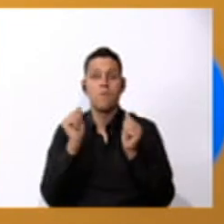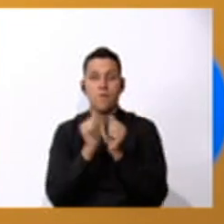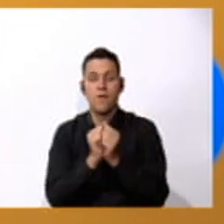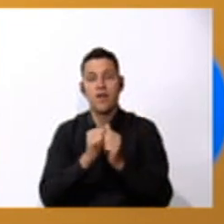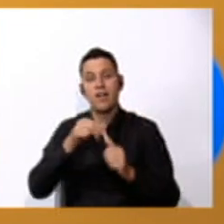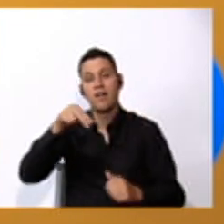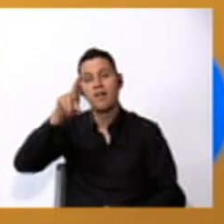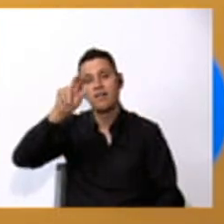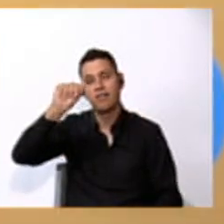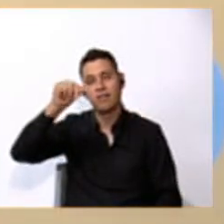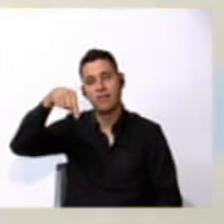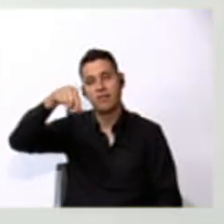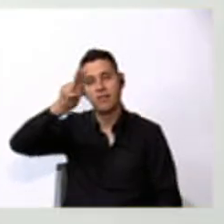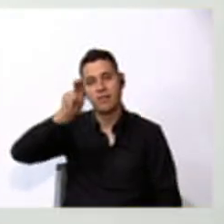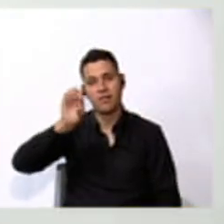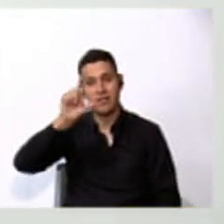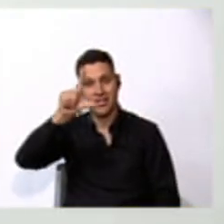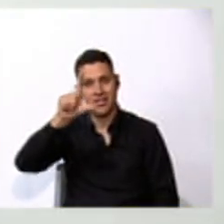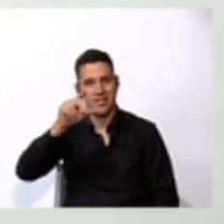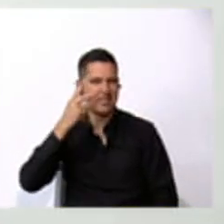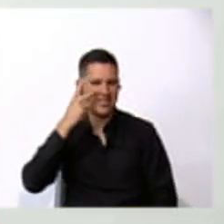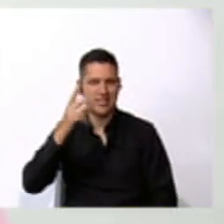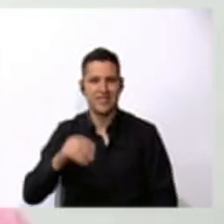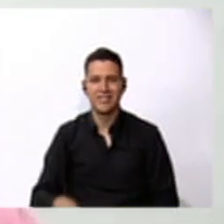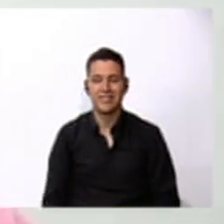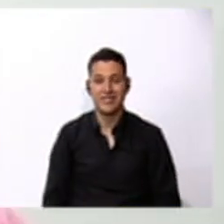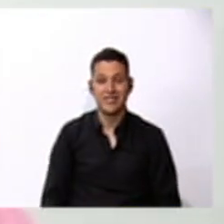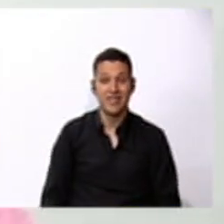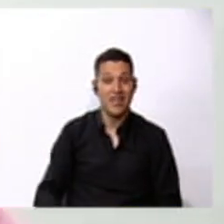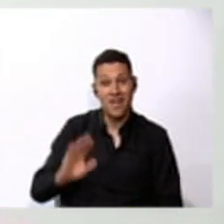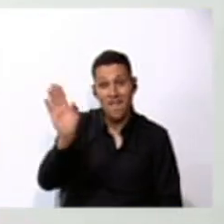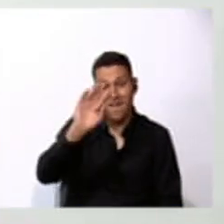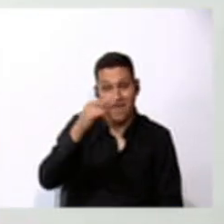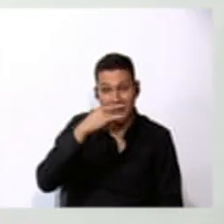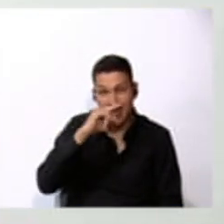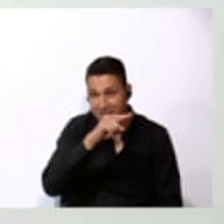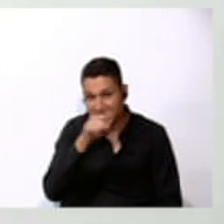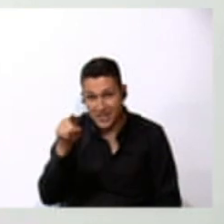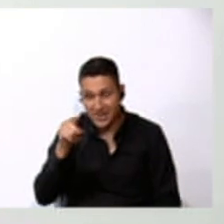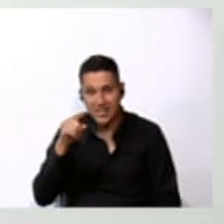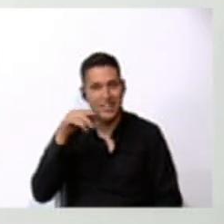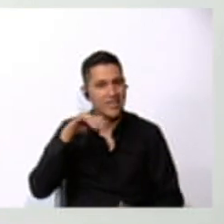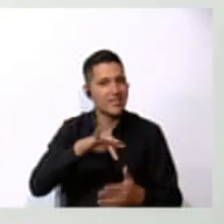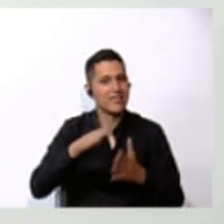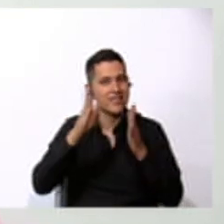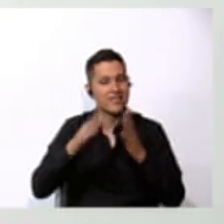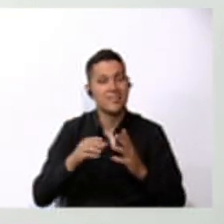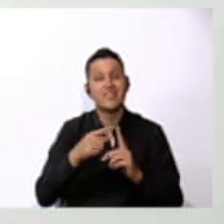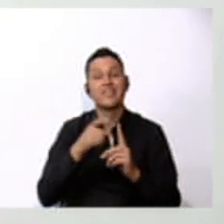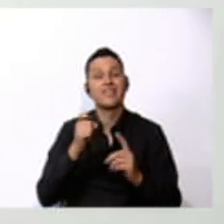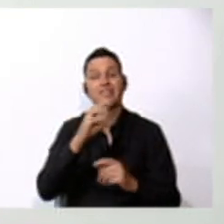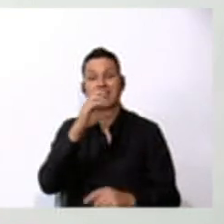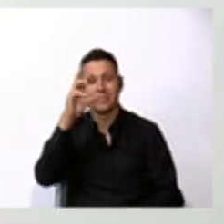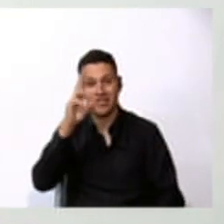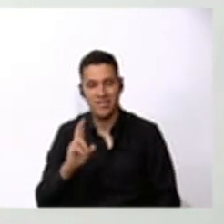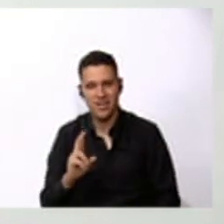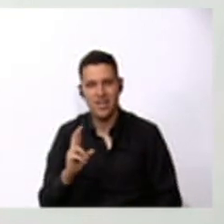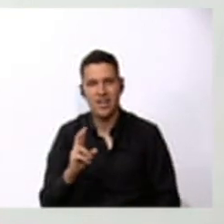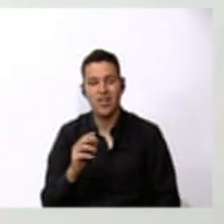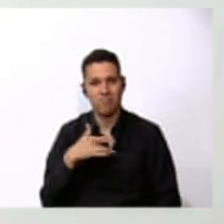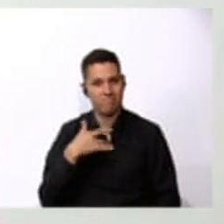Let's go. Hello, kids, students from Costa Rica. How are you today?